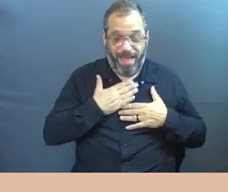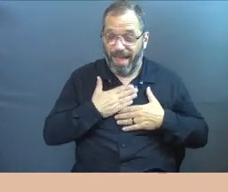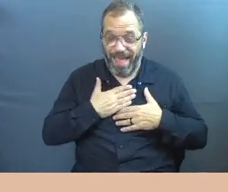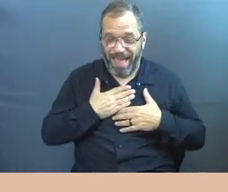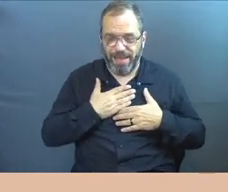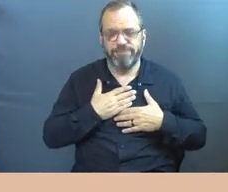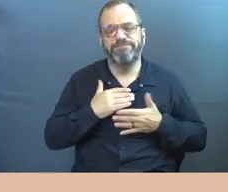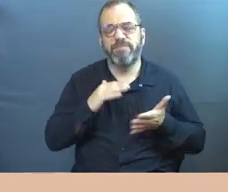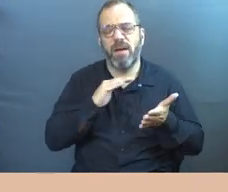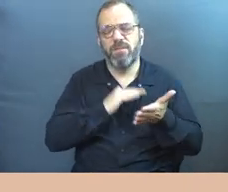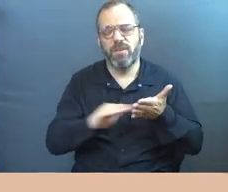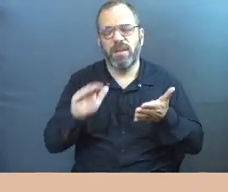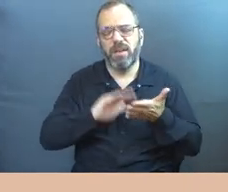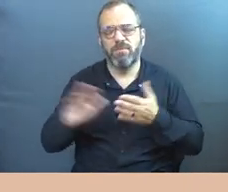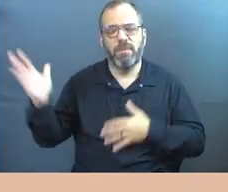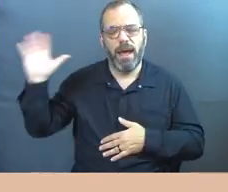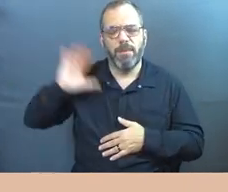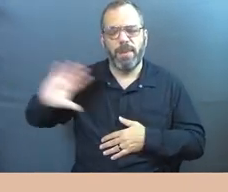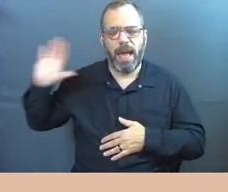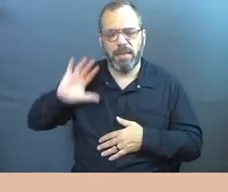Forgive my past.